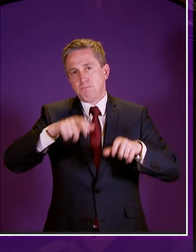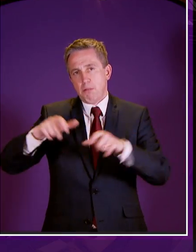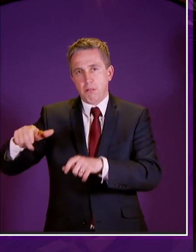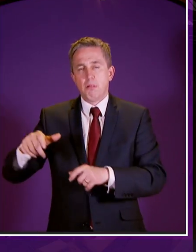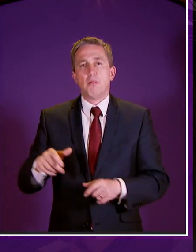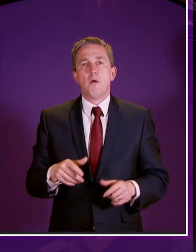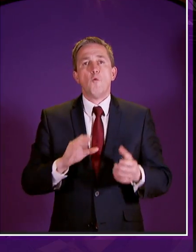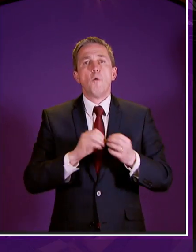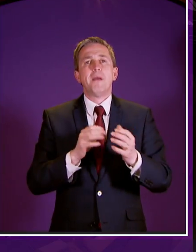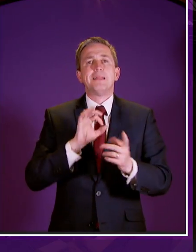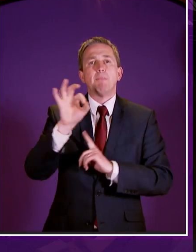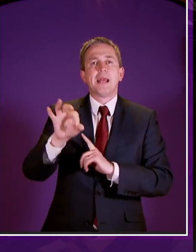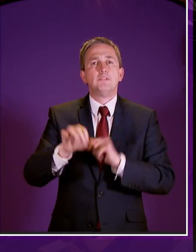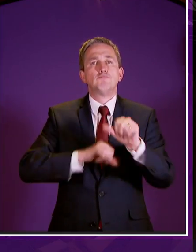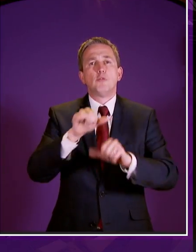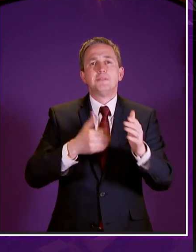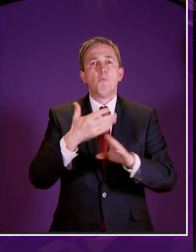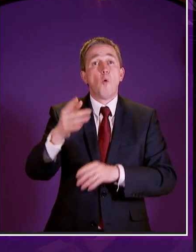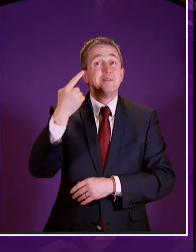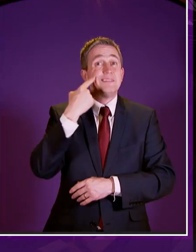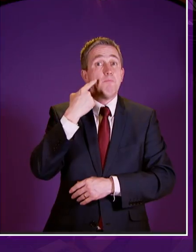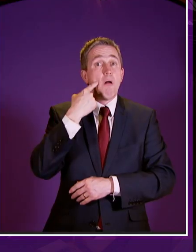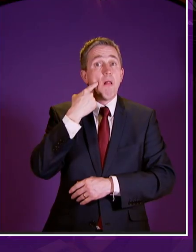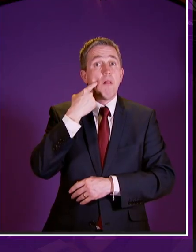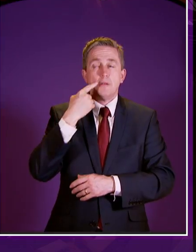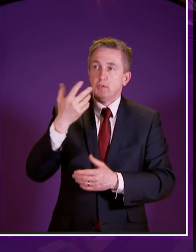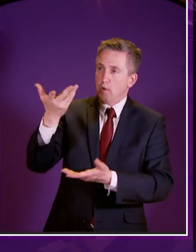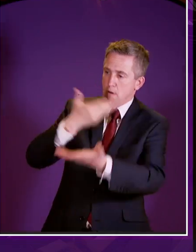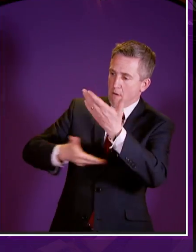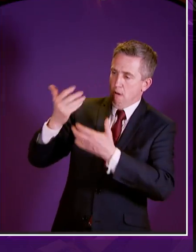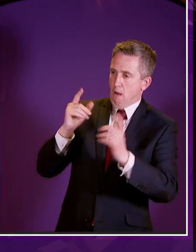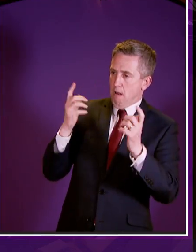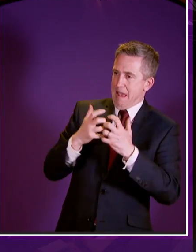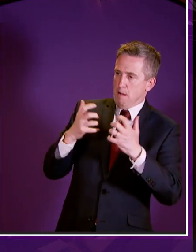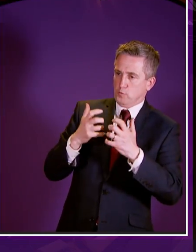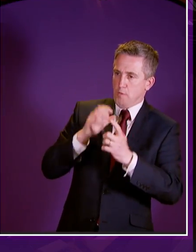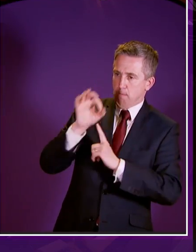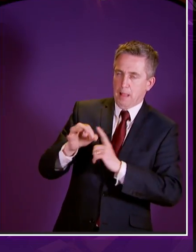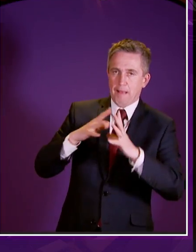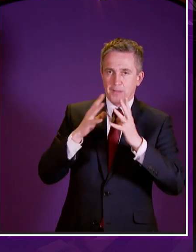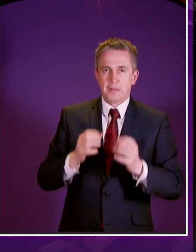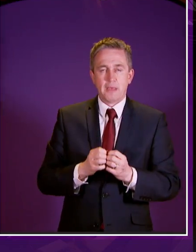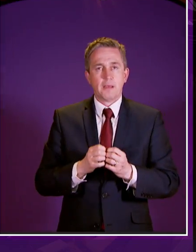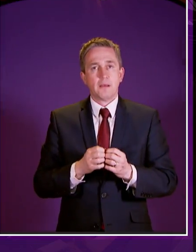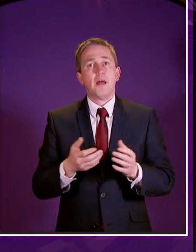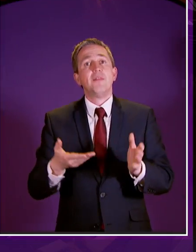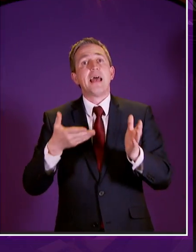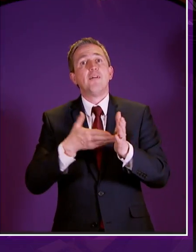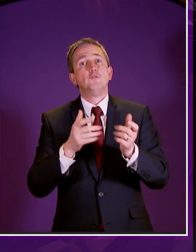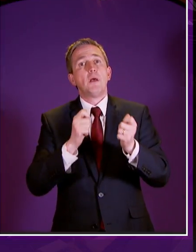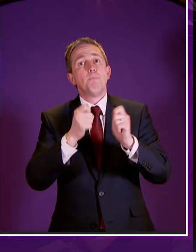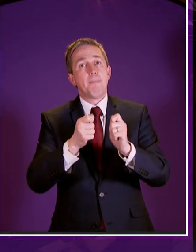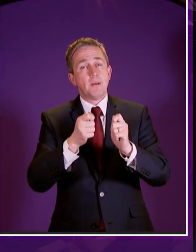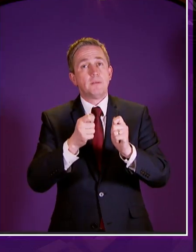up and simplify the process so people know quickly what support they will get and from the amendment passed this afternoon we will